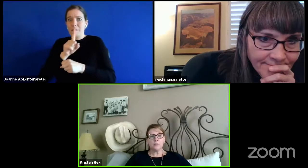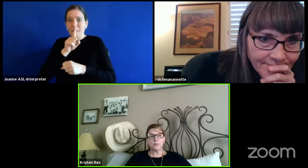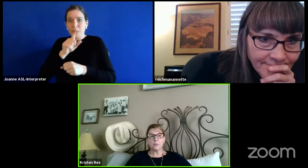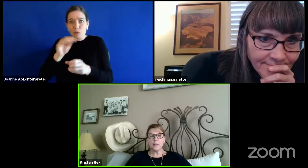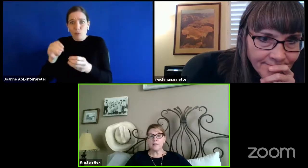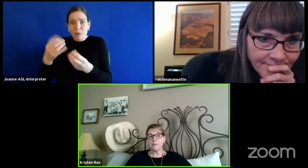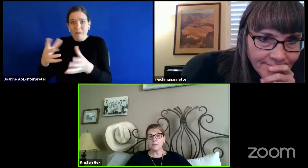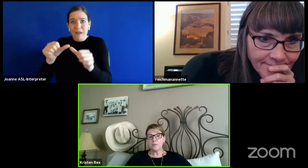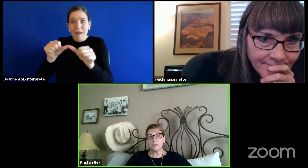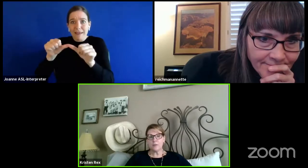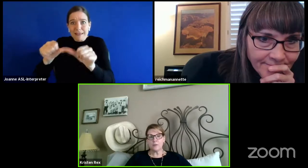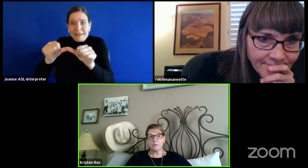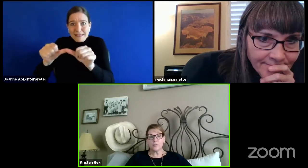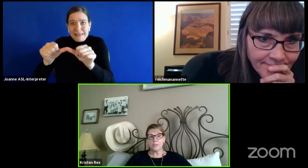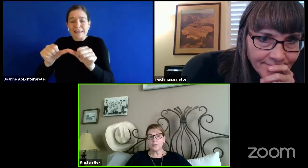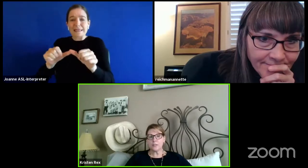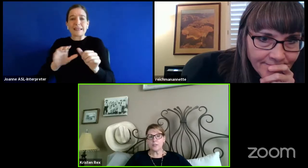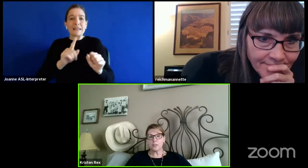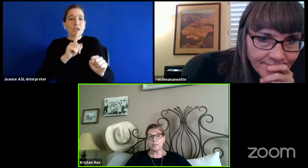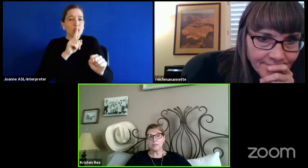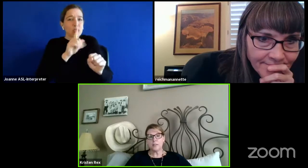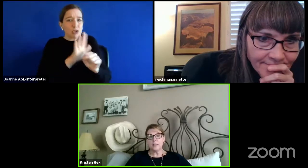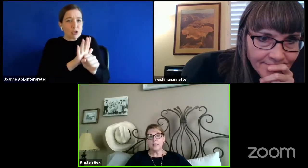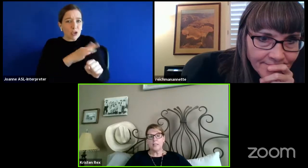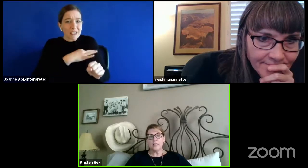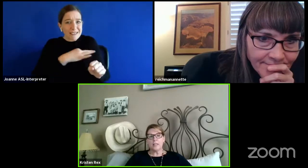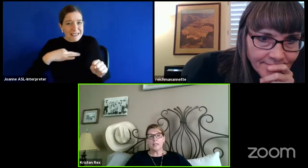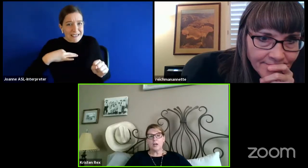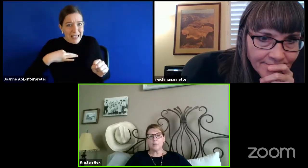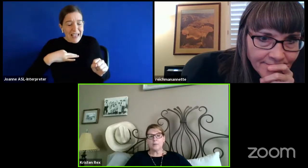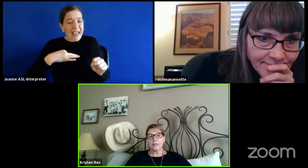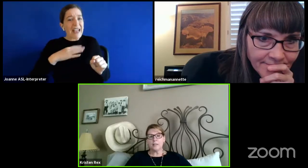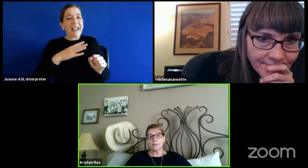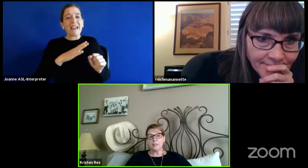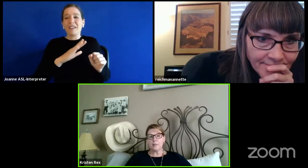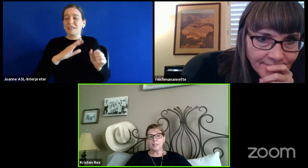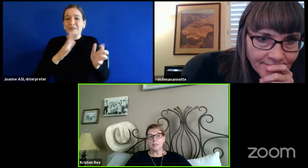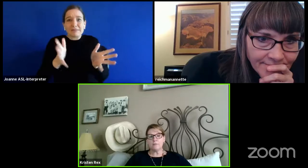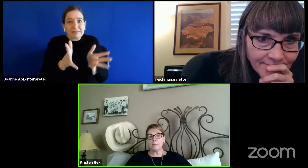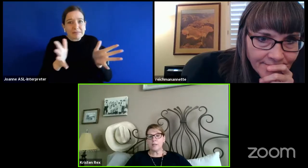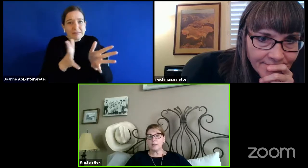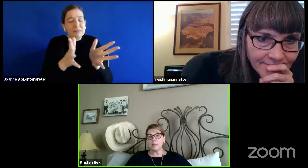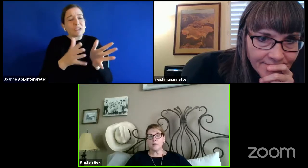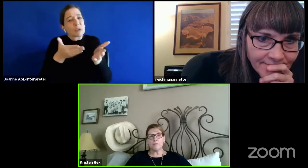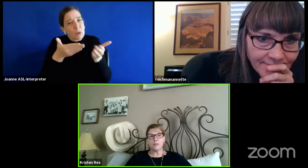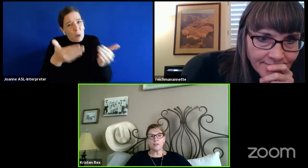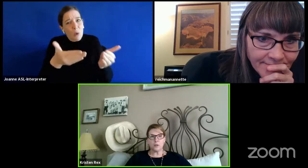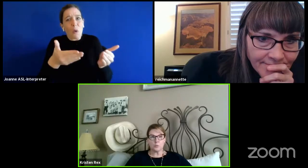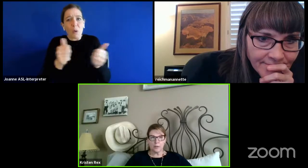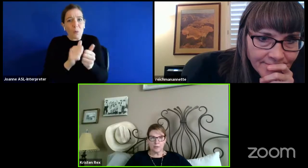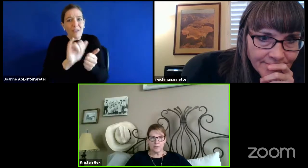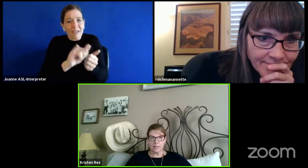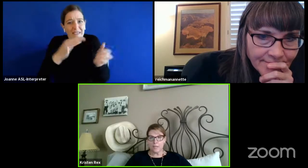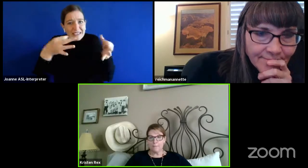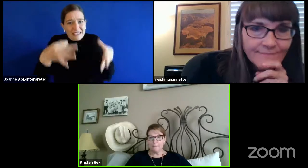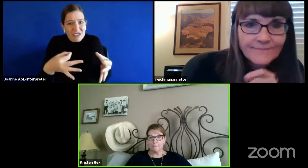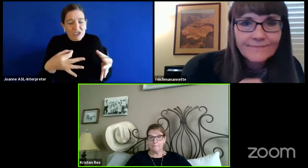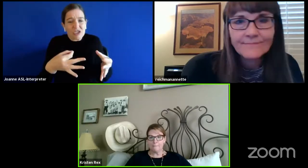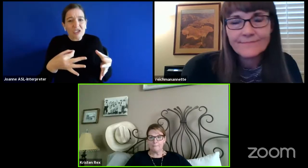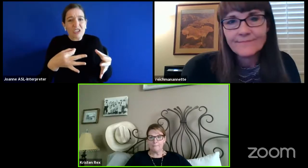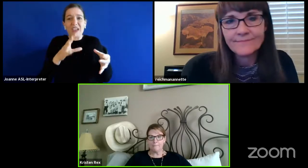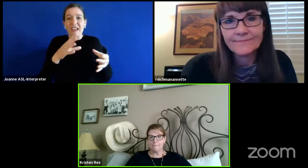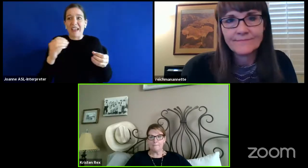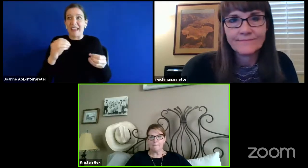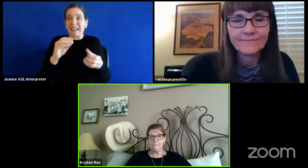persuading them to follow through on decisions, and operating on limited information in a very short period of time.